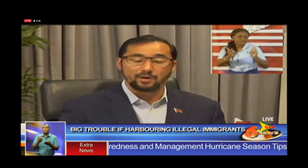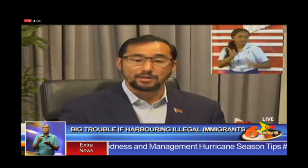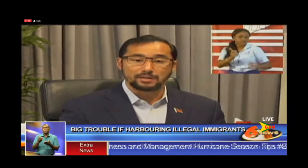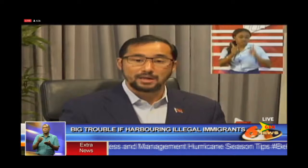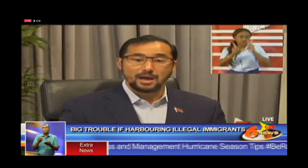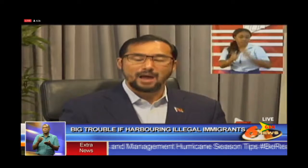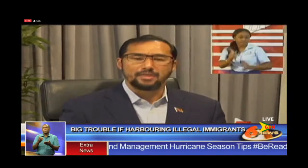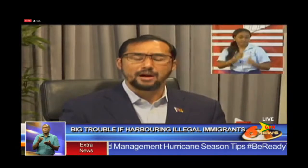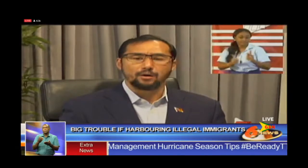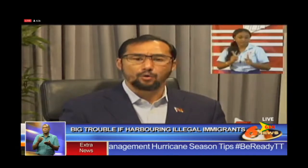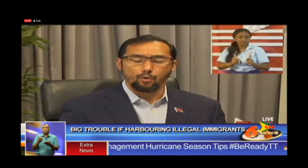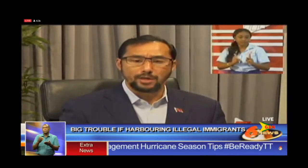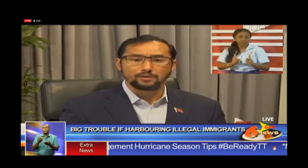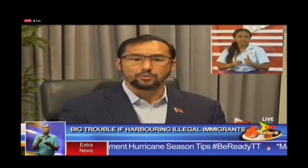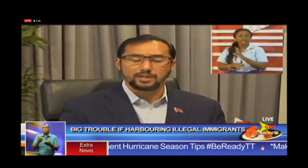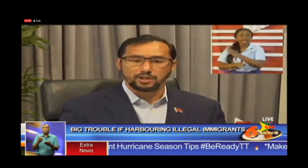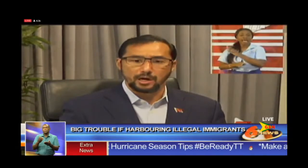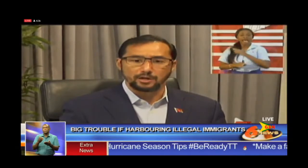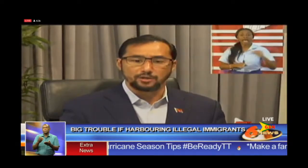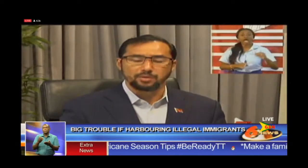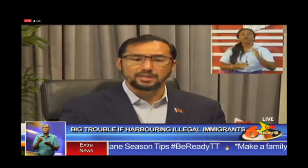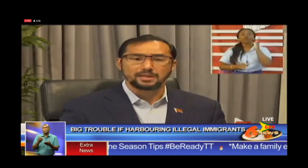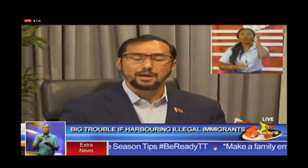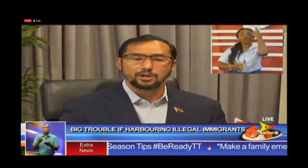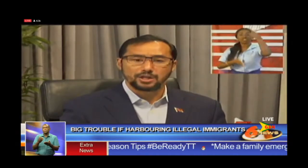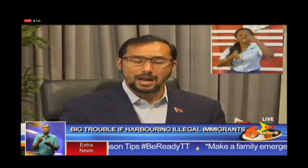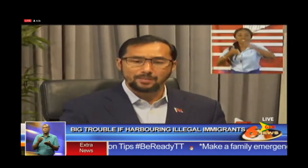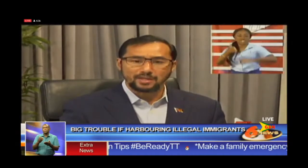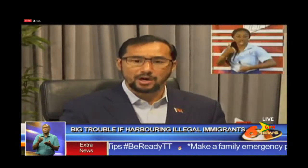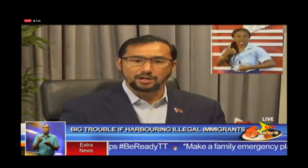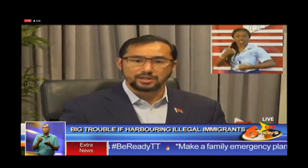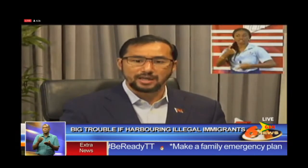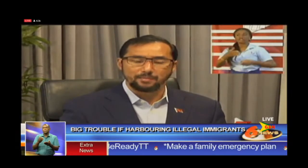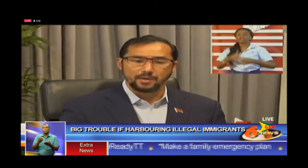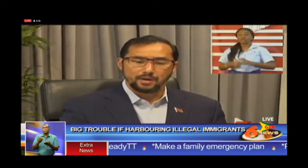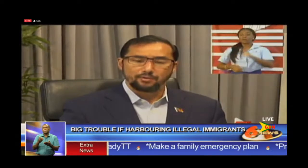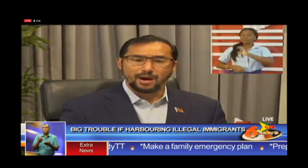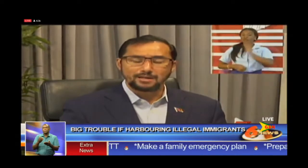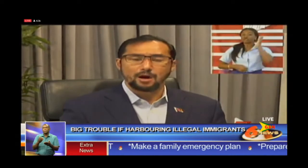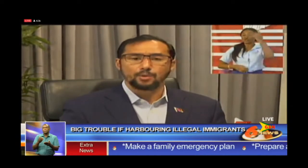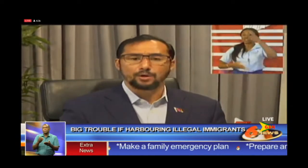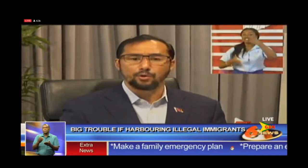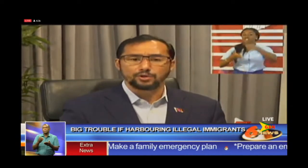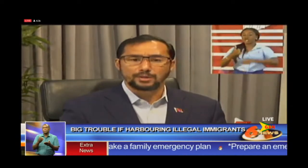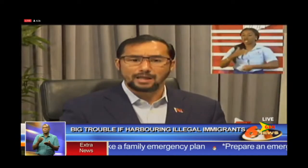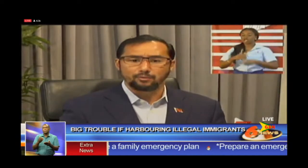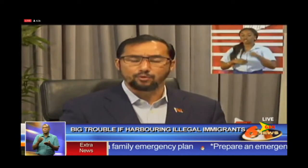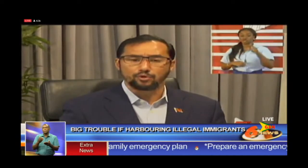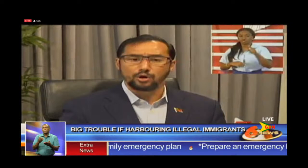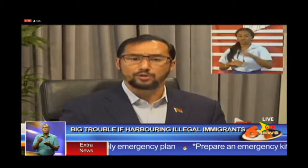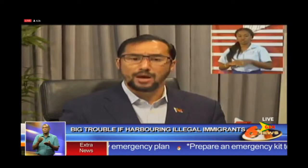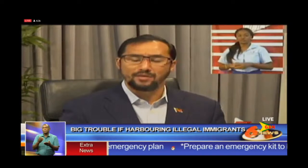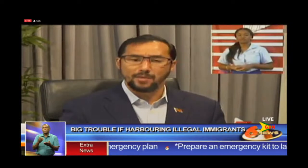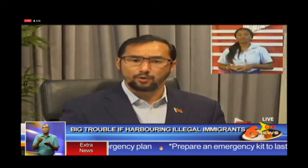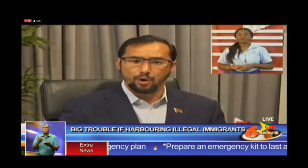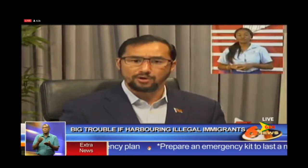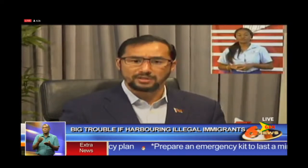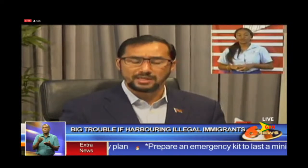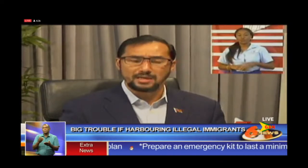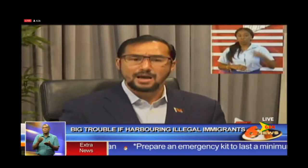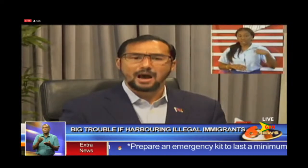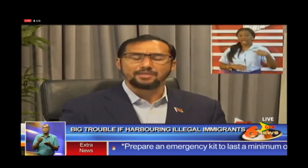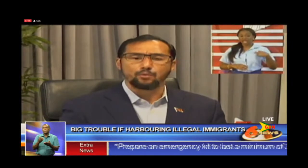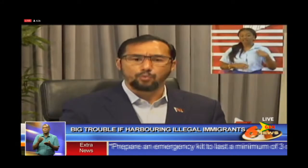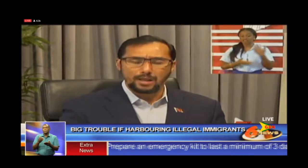illegal immigrants, and they are going to be charged. The police shall be charging them. Right now, in accordance with health protocols, we have them in